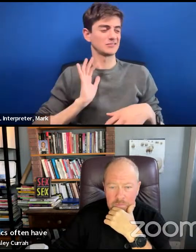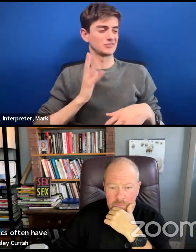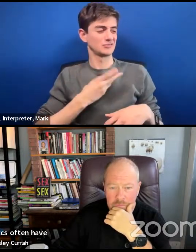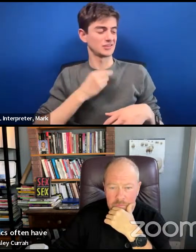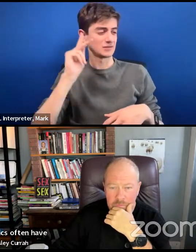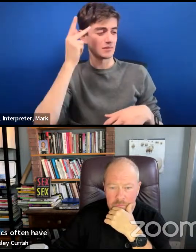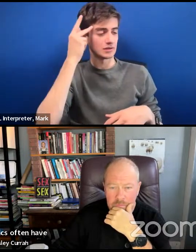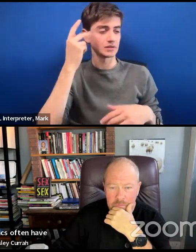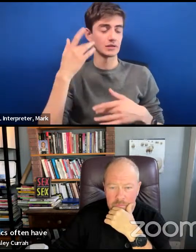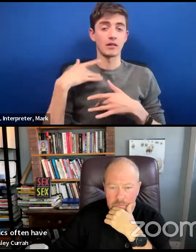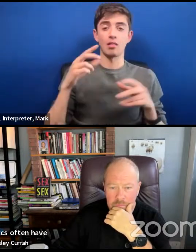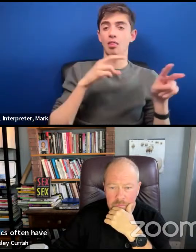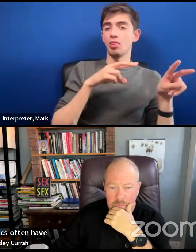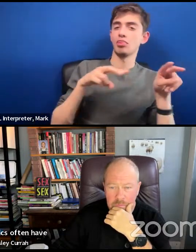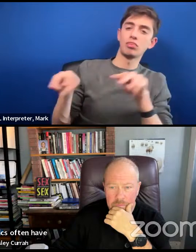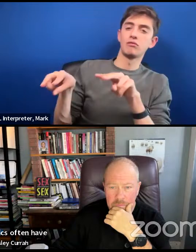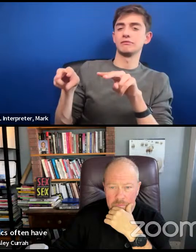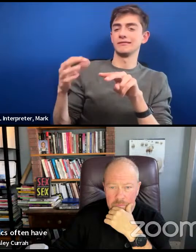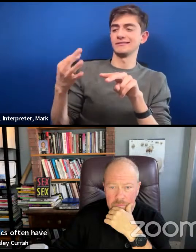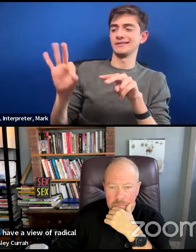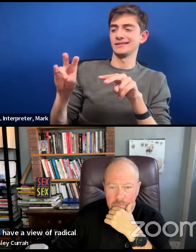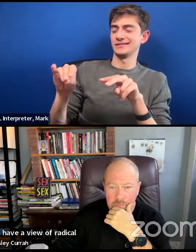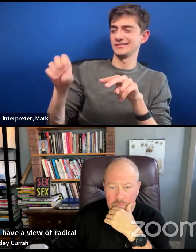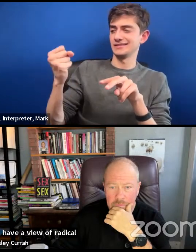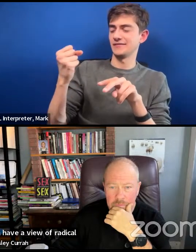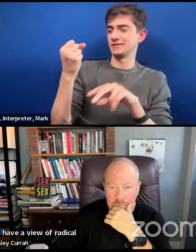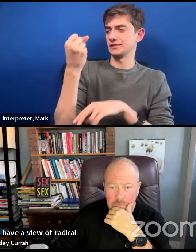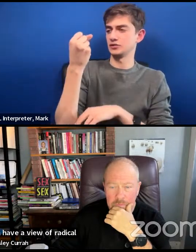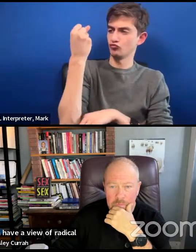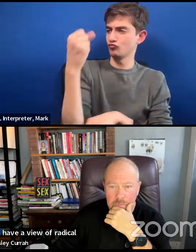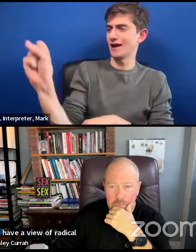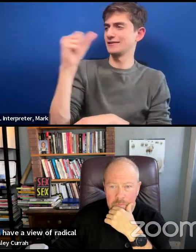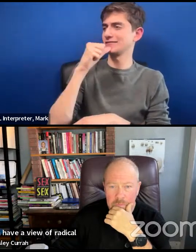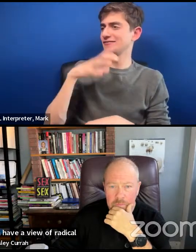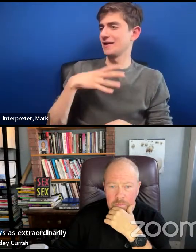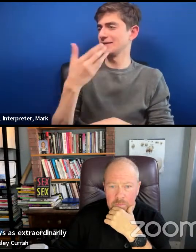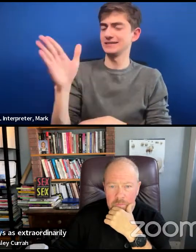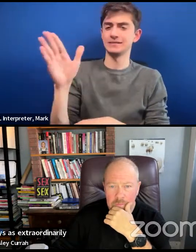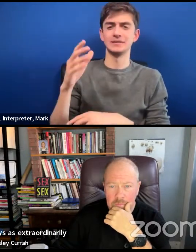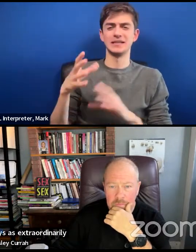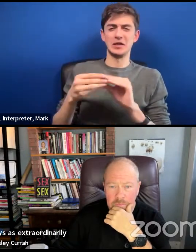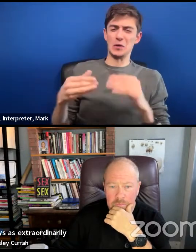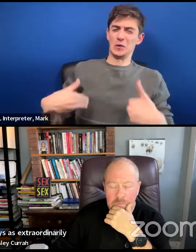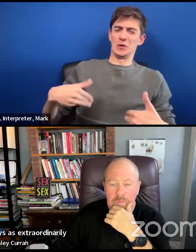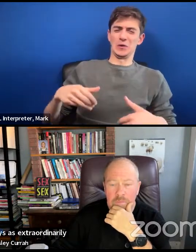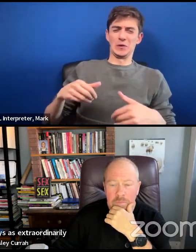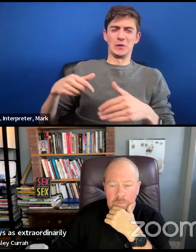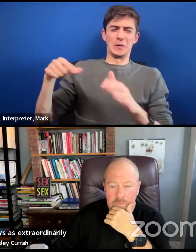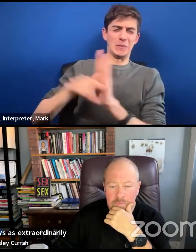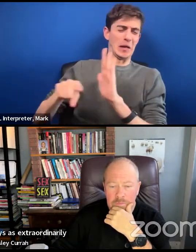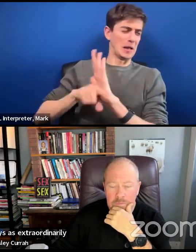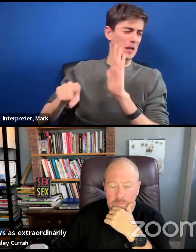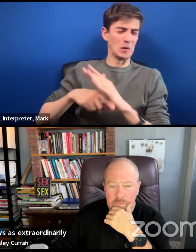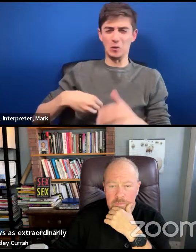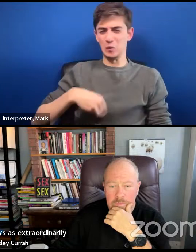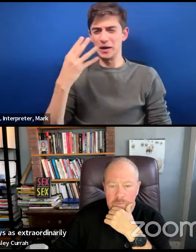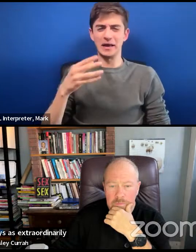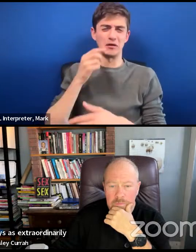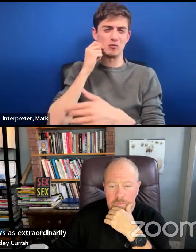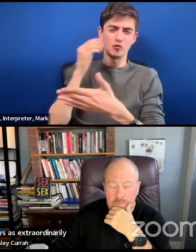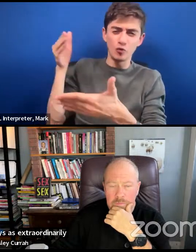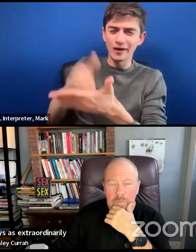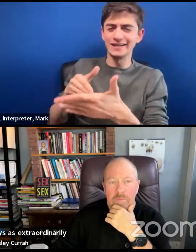radical feminism from the 70s as extraordinarily retrograde, white, racist, transphobic, when in fact